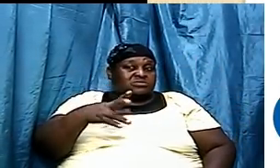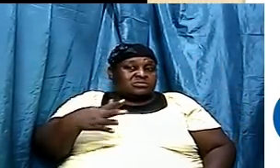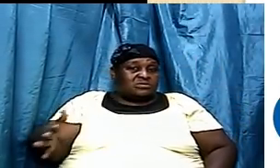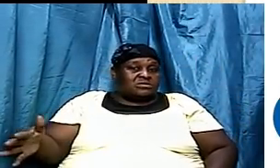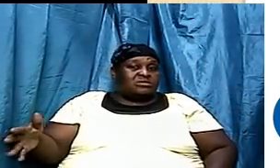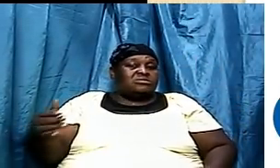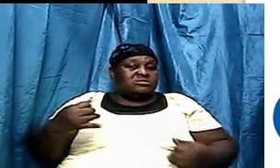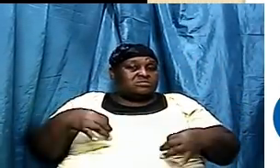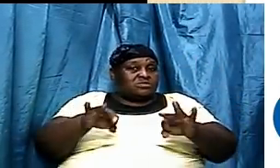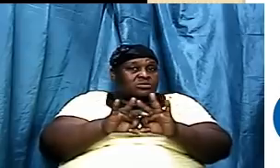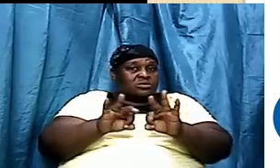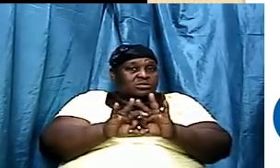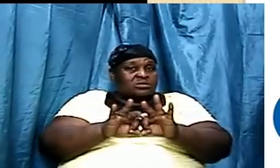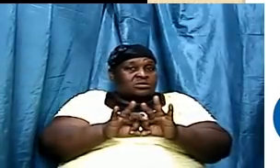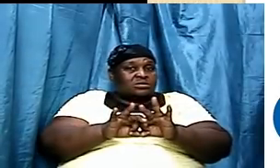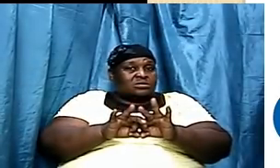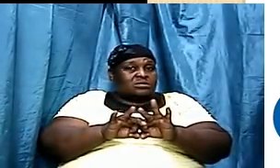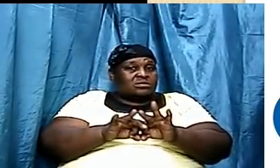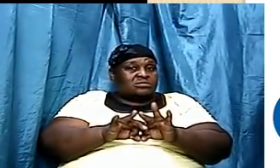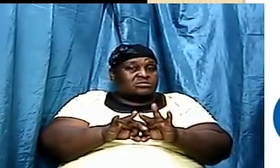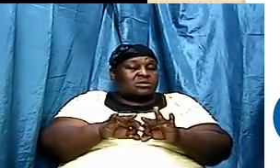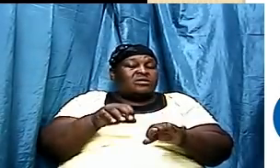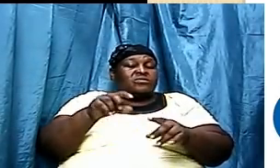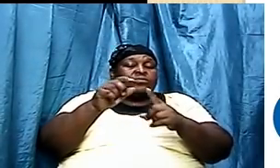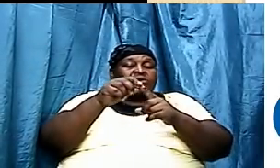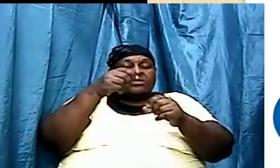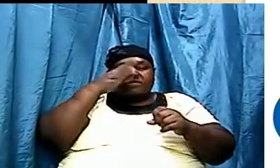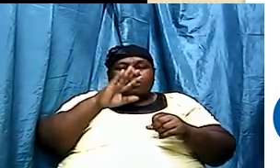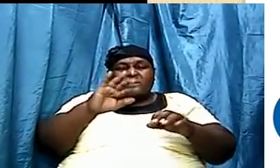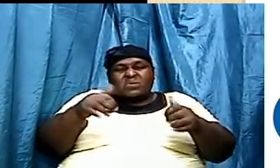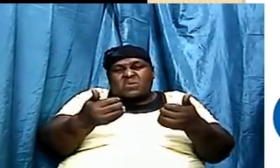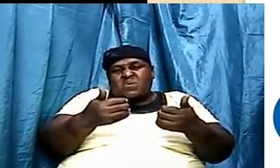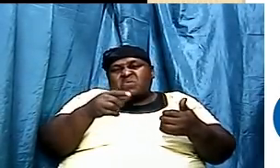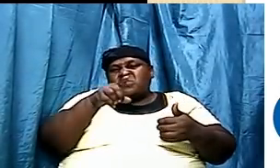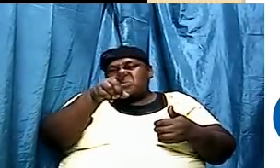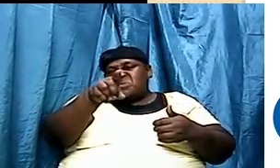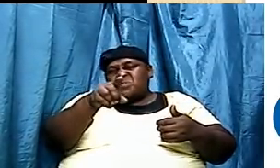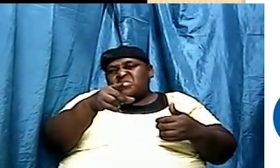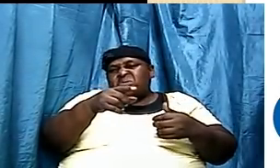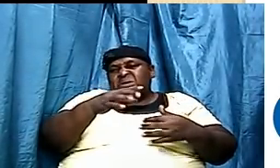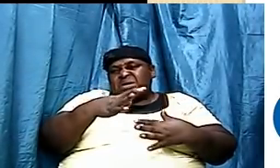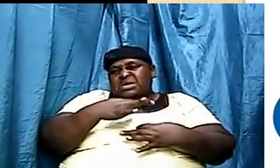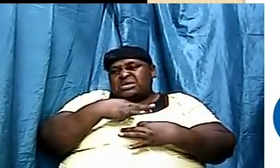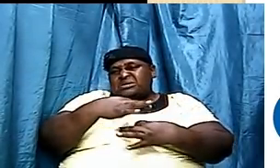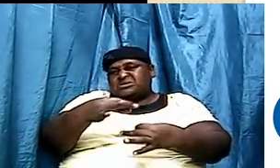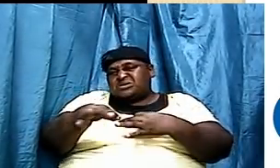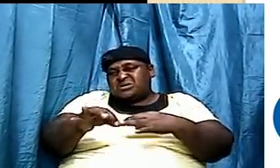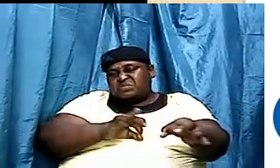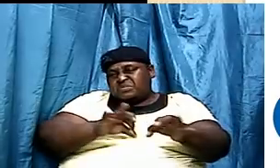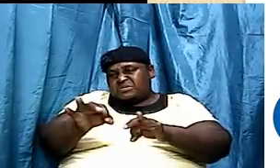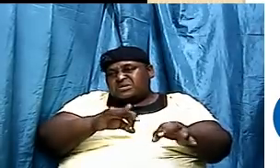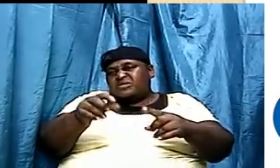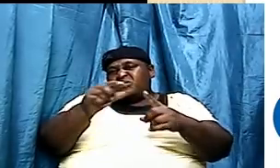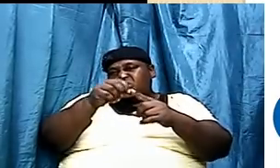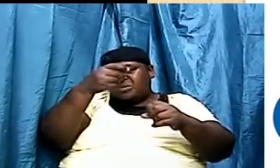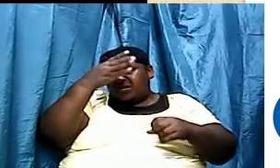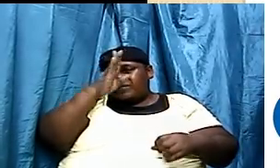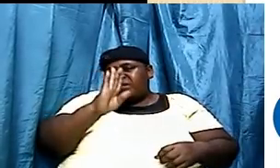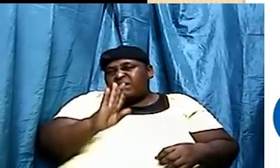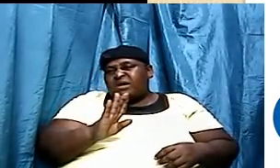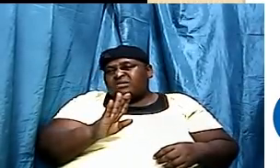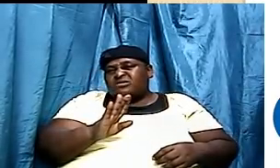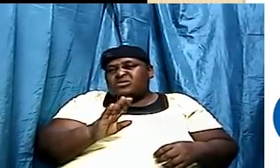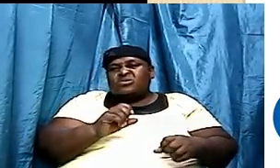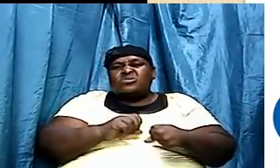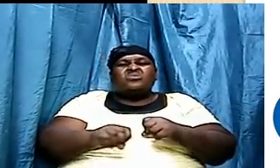comes with interpretation. How you interpret the word of God. And you can take any scripture and make any doctrine. So the